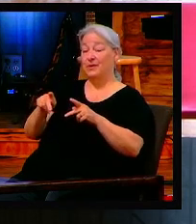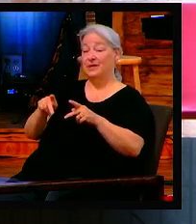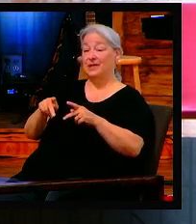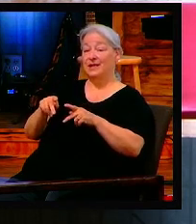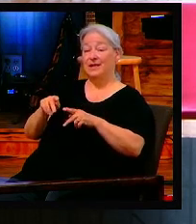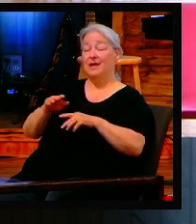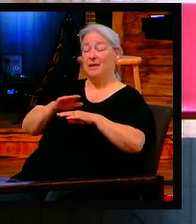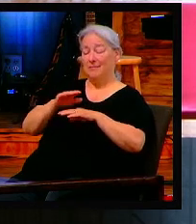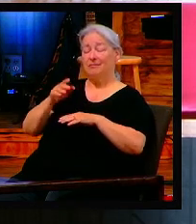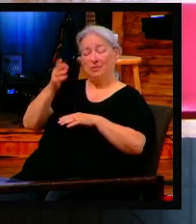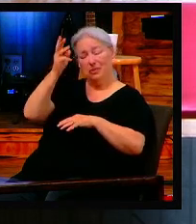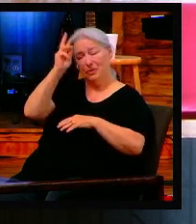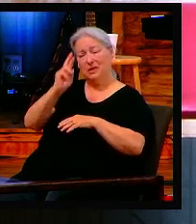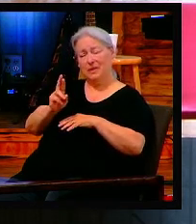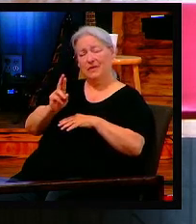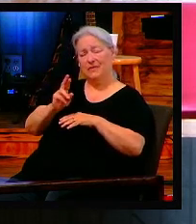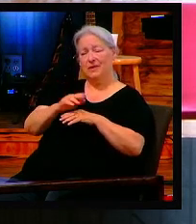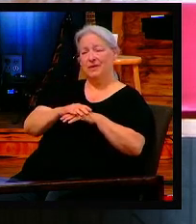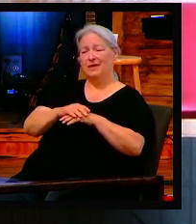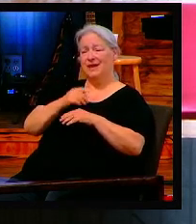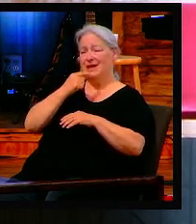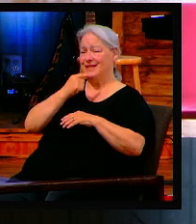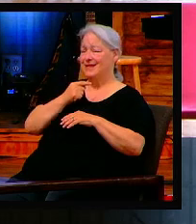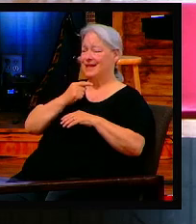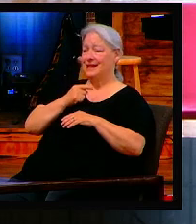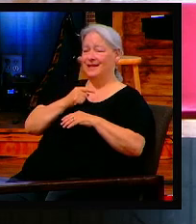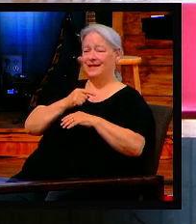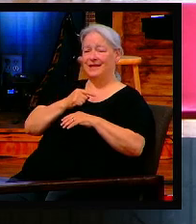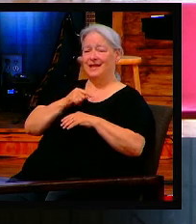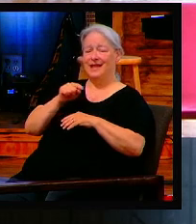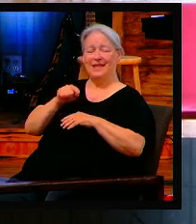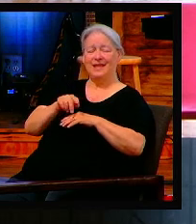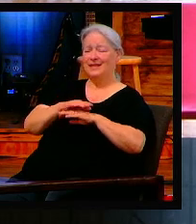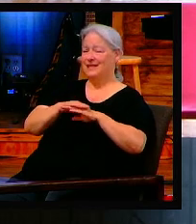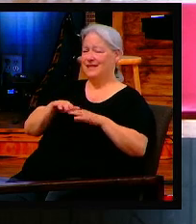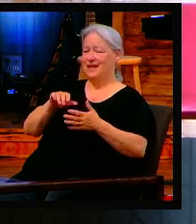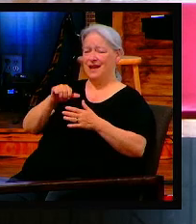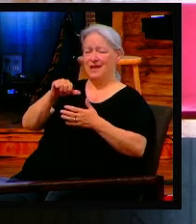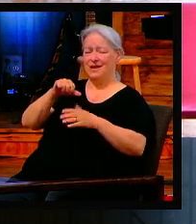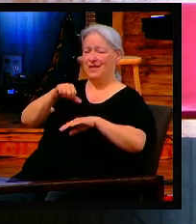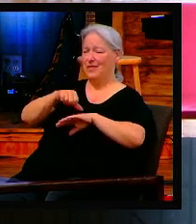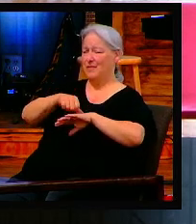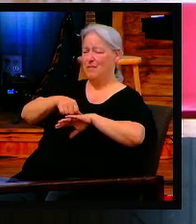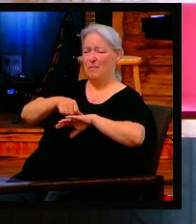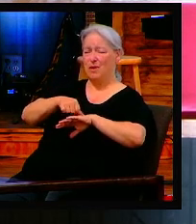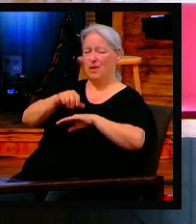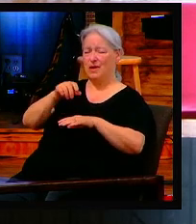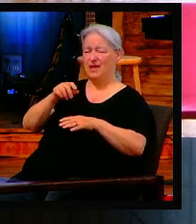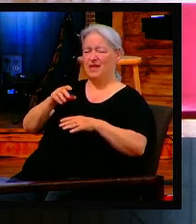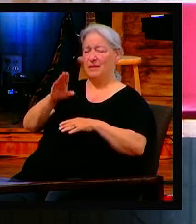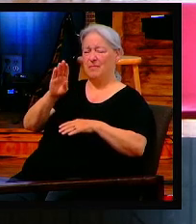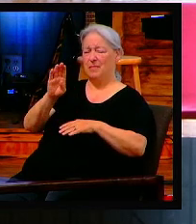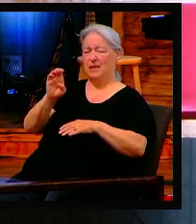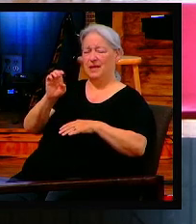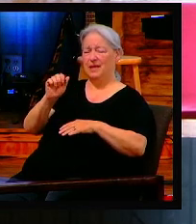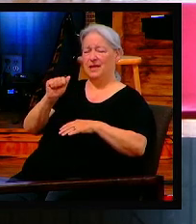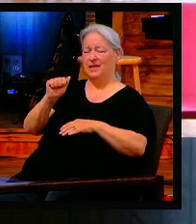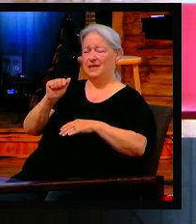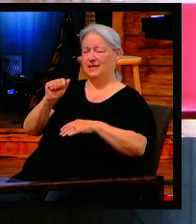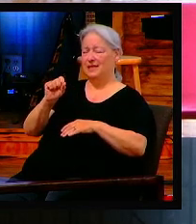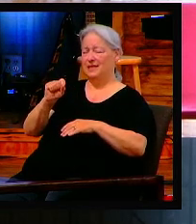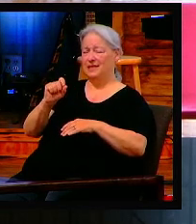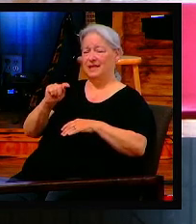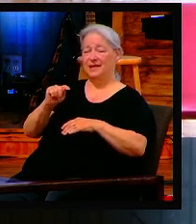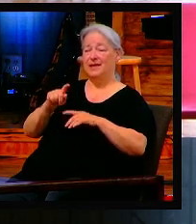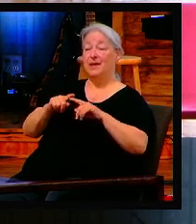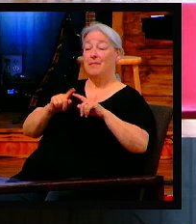know, Jason, who, in some ways, people don't want to verbalize this because they would sound very non-Christian. But they